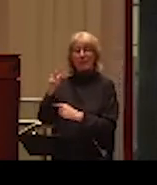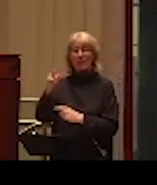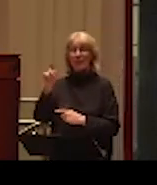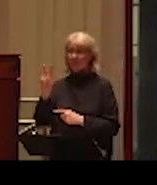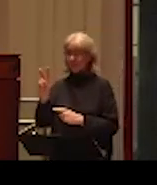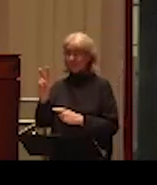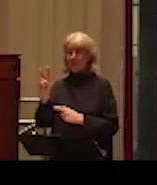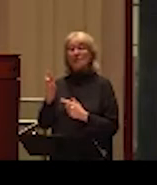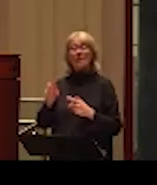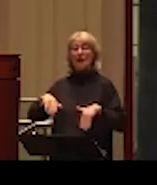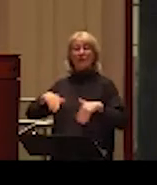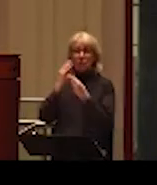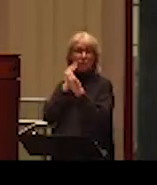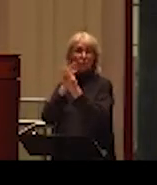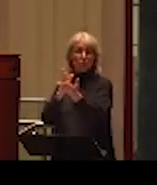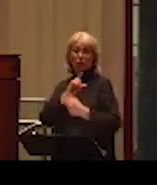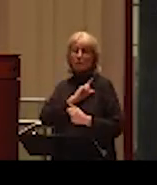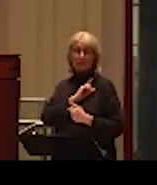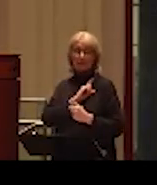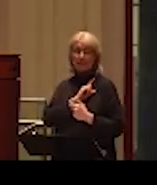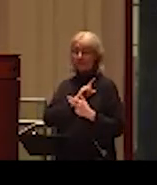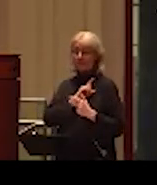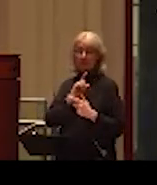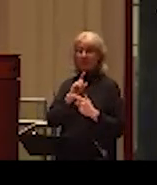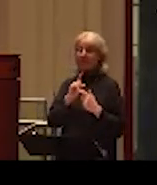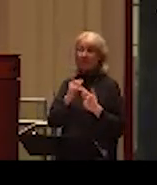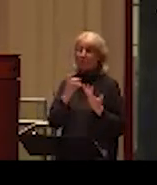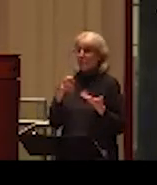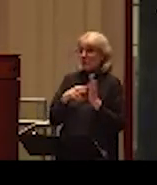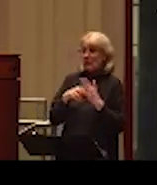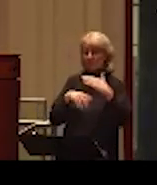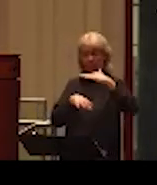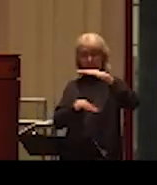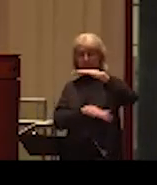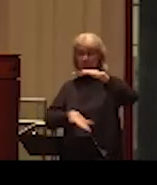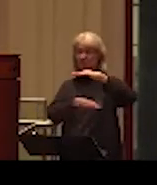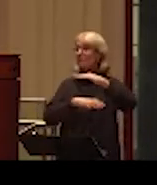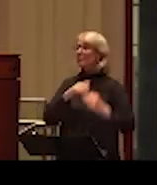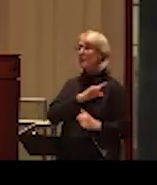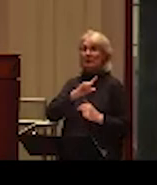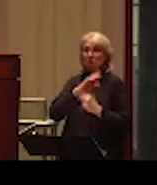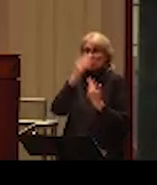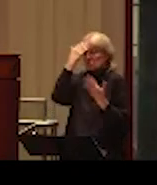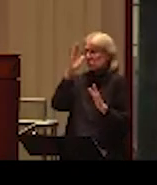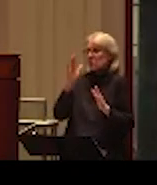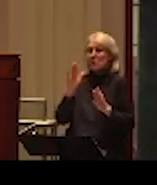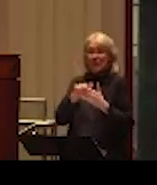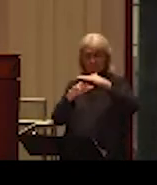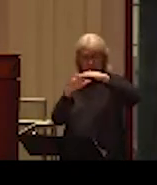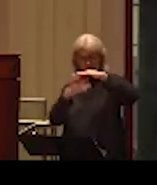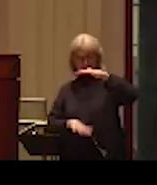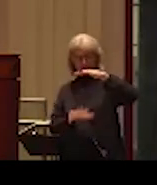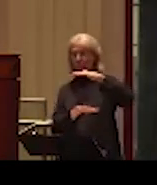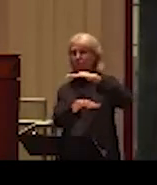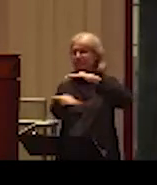haven't reported, didn't report the abuse to the police, and the police never learned about it. So this is how much we don't know about